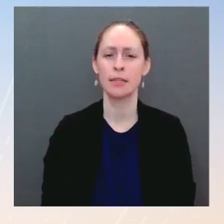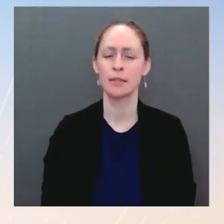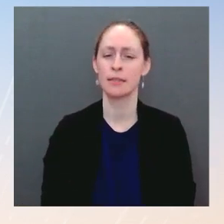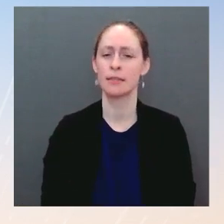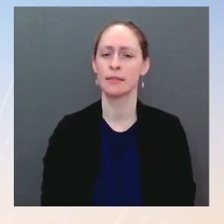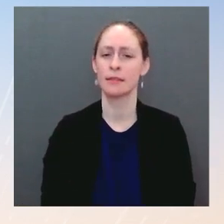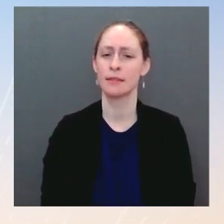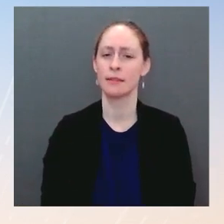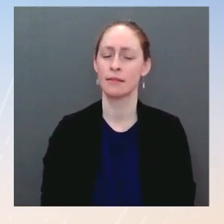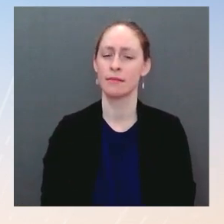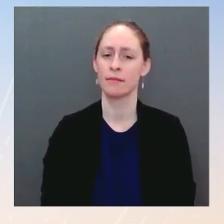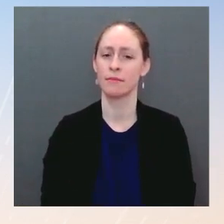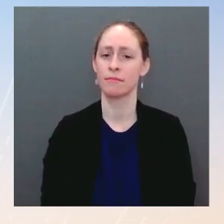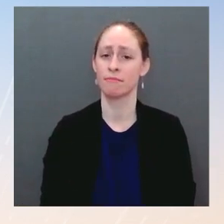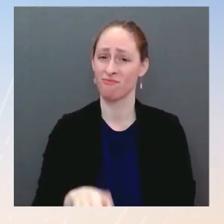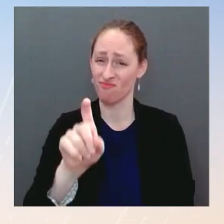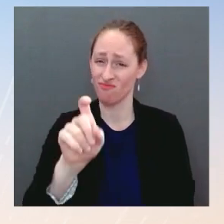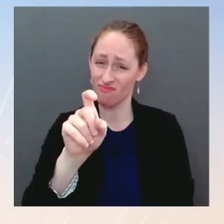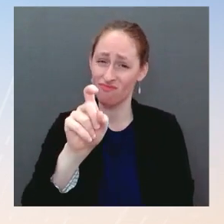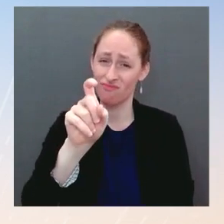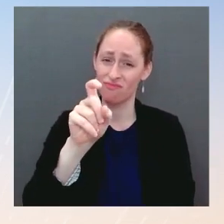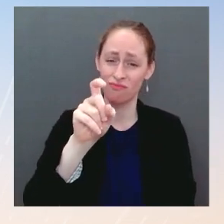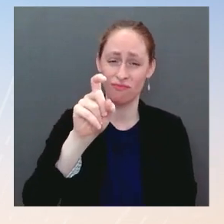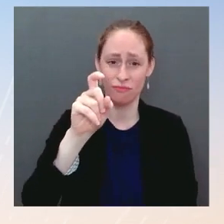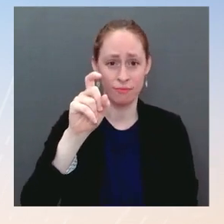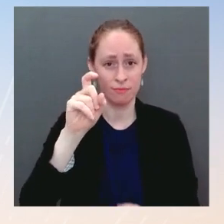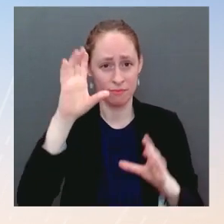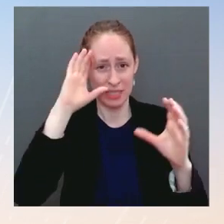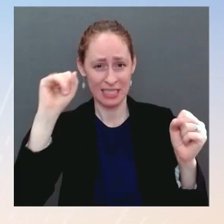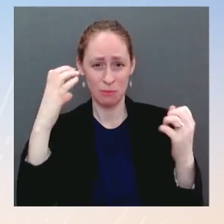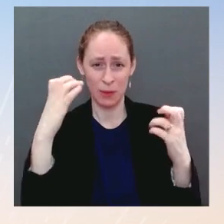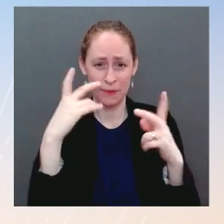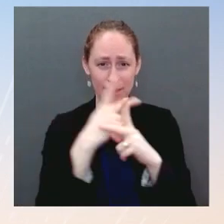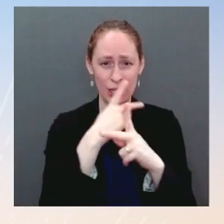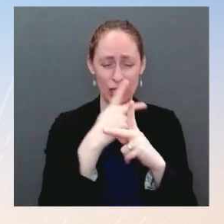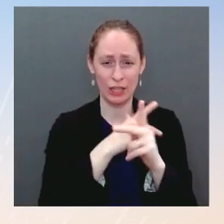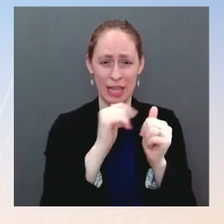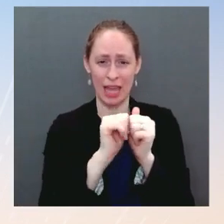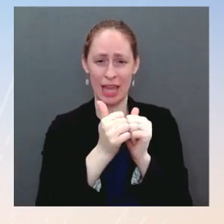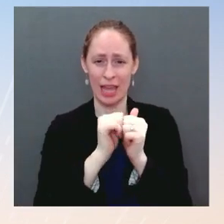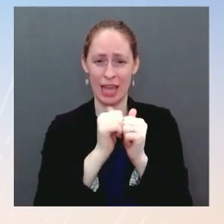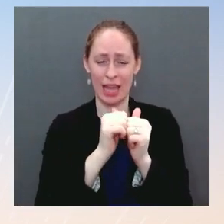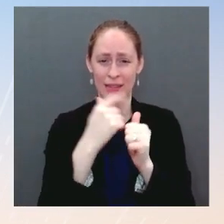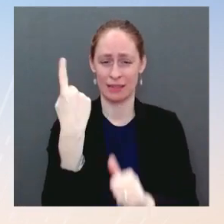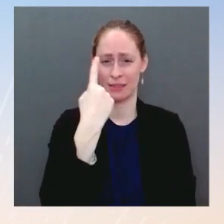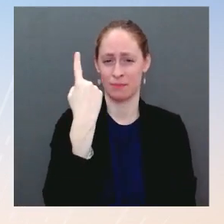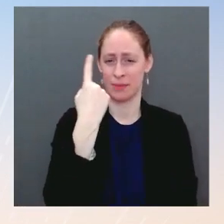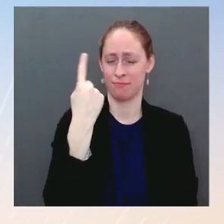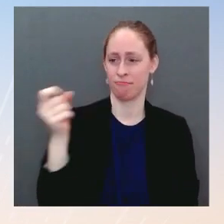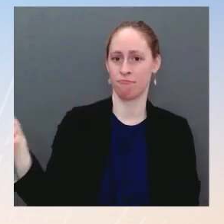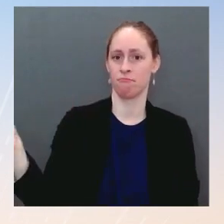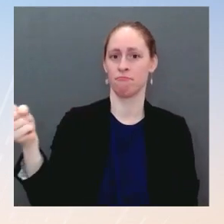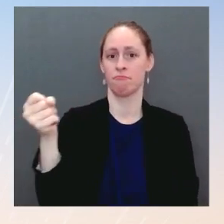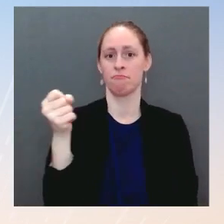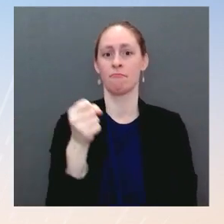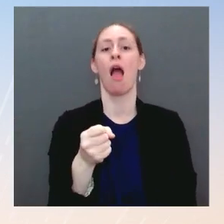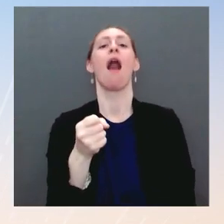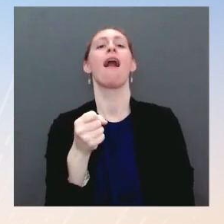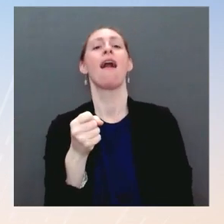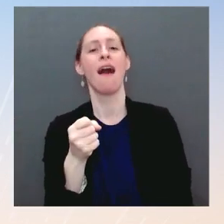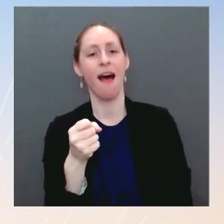to pick someone who could have a broad- the broadest possible appeal? And